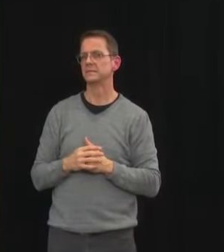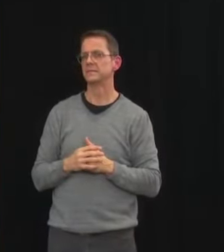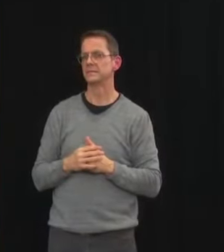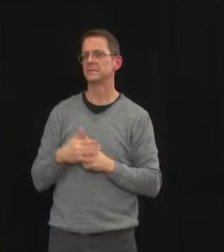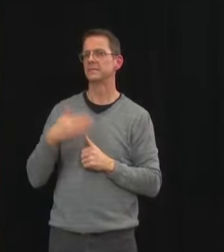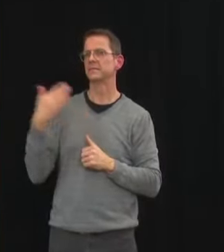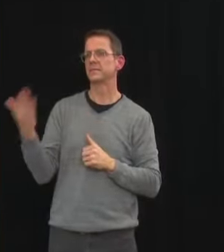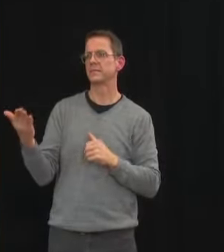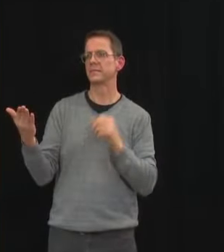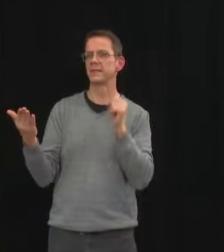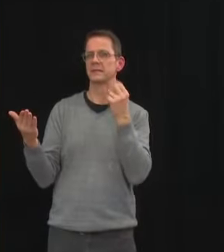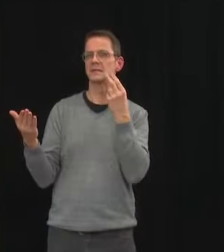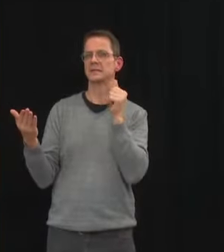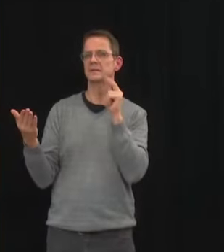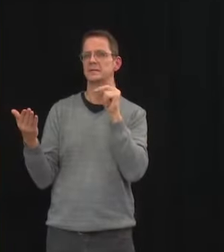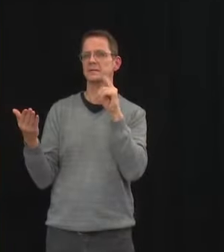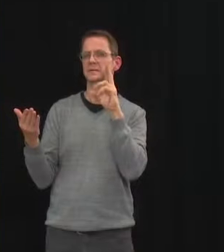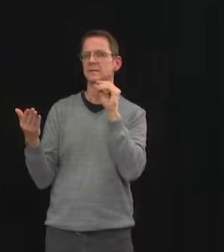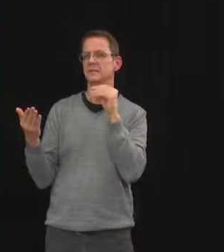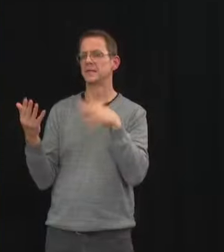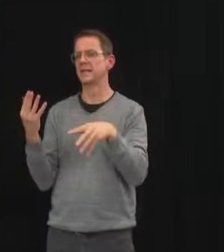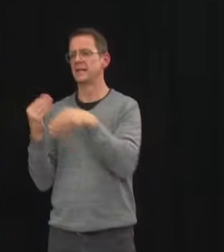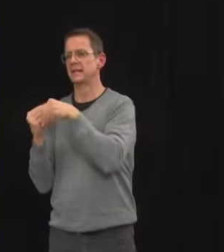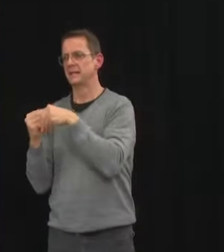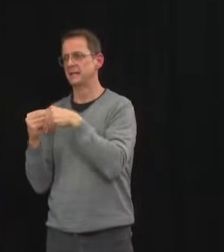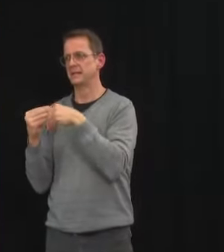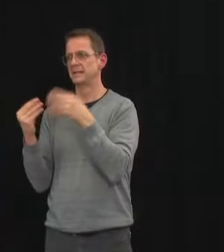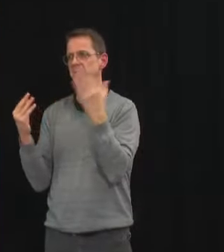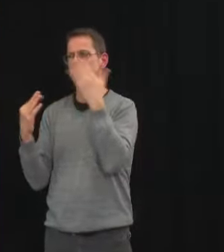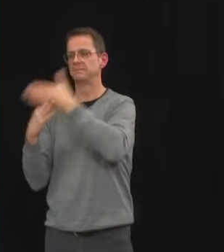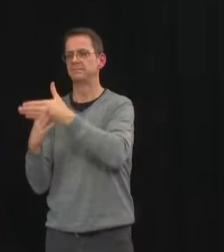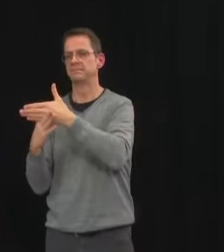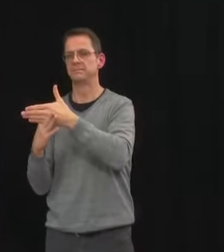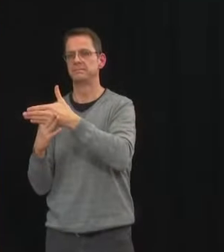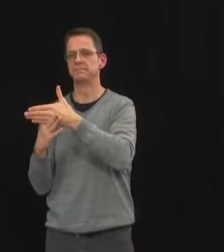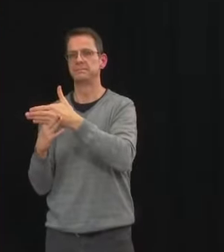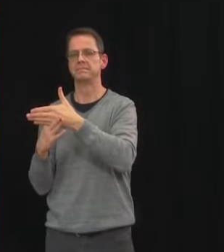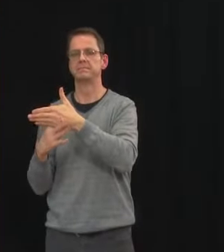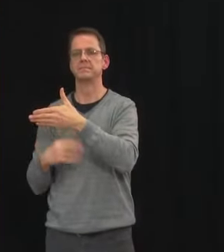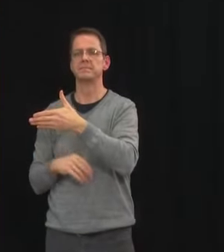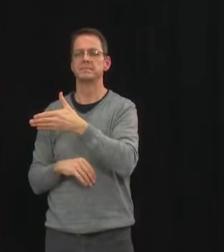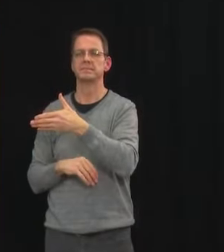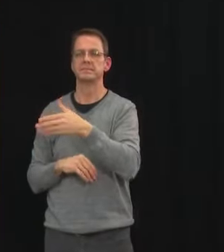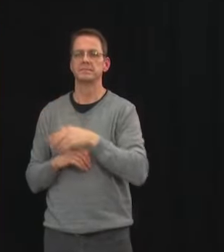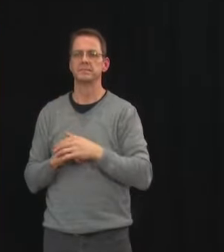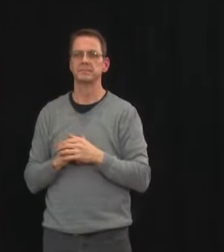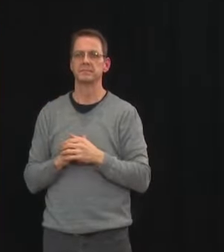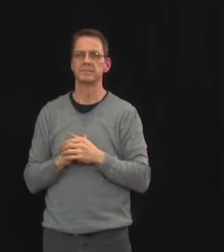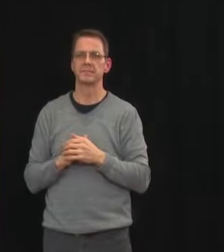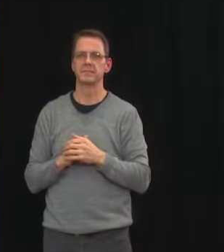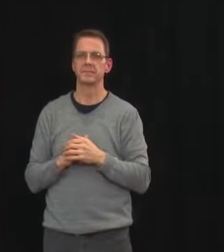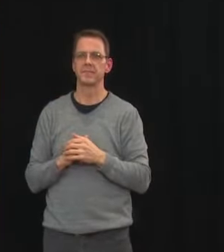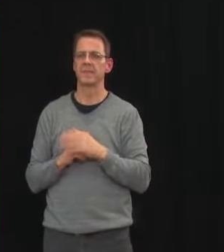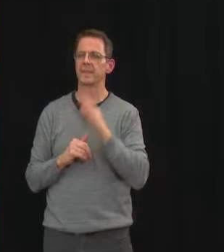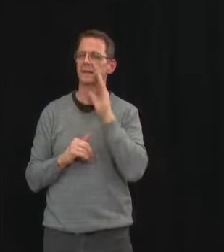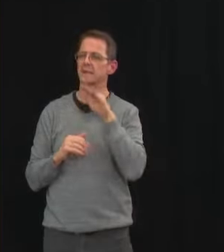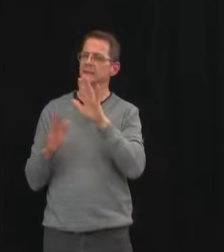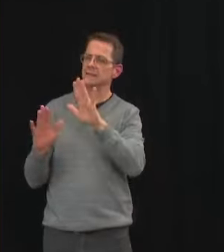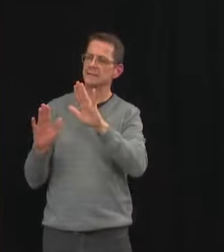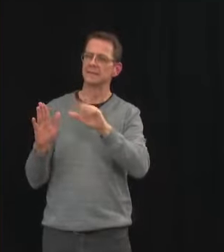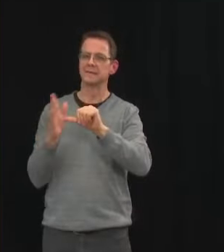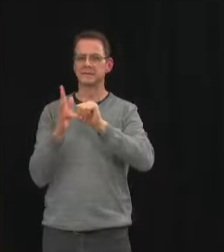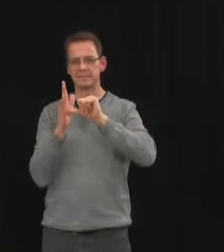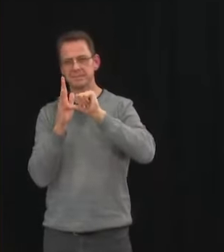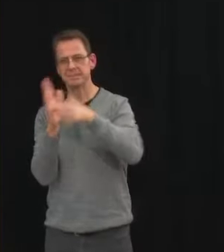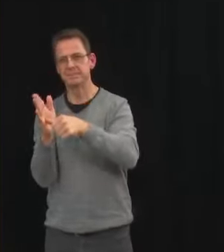to uh to that before premier um david just to reiterate uh what dr hinshaw said that a lot of us want to think of vaccines as